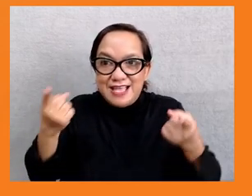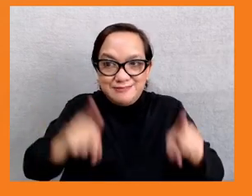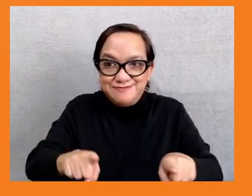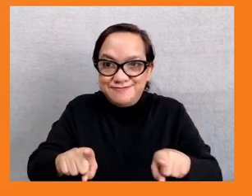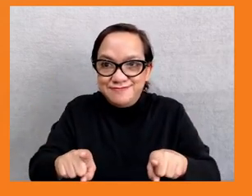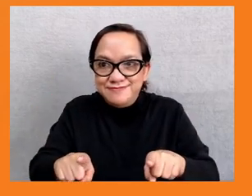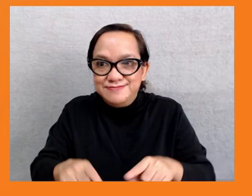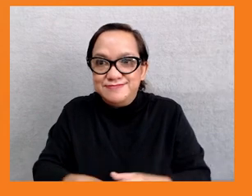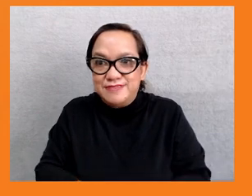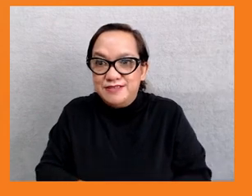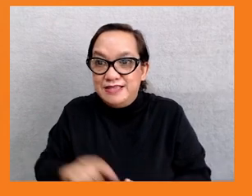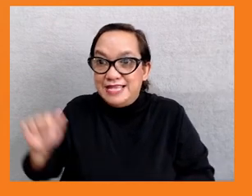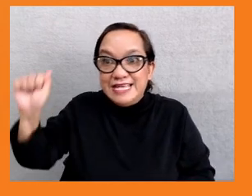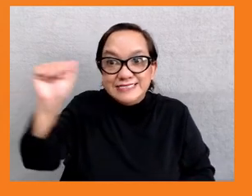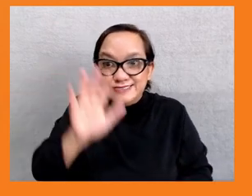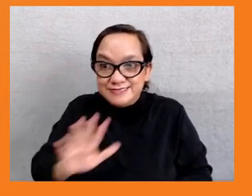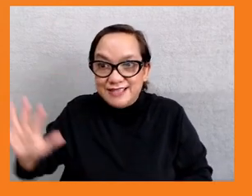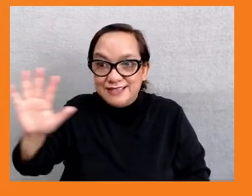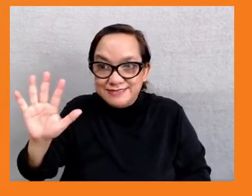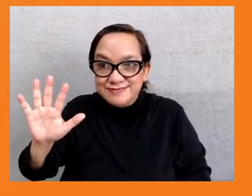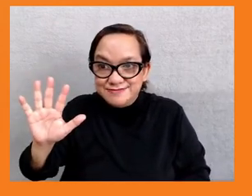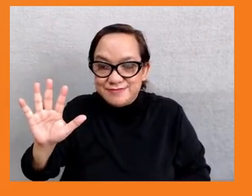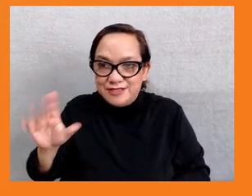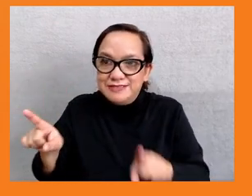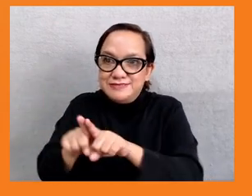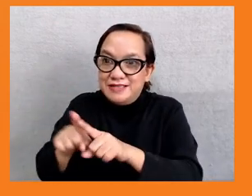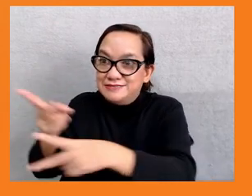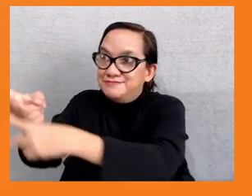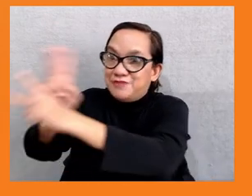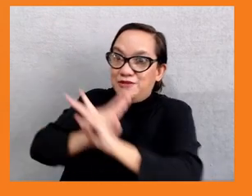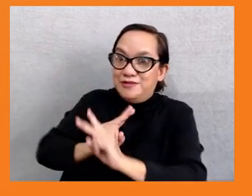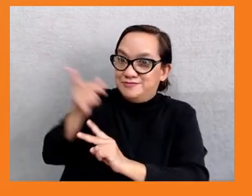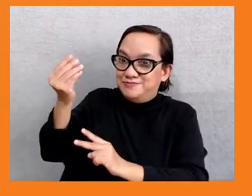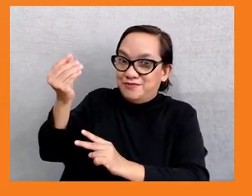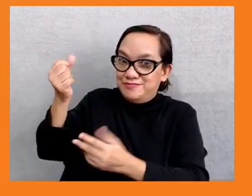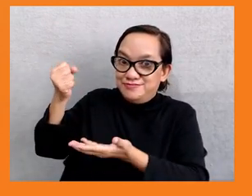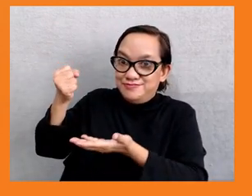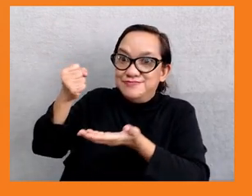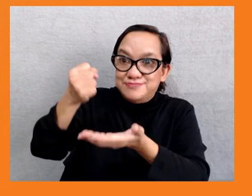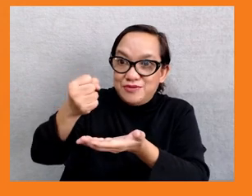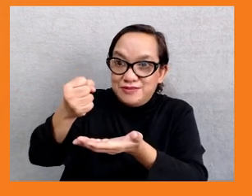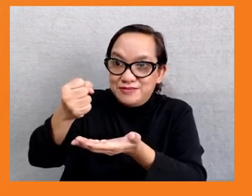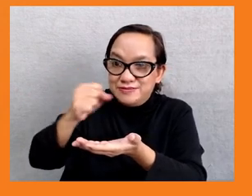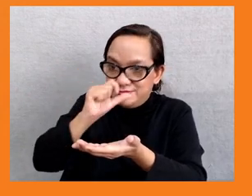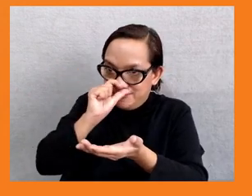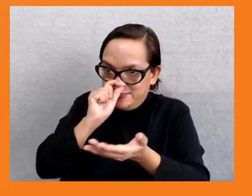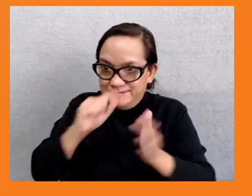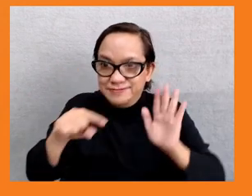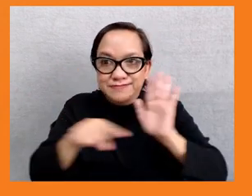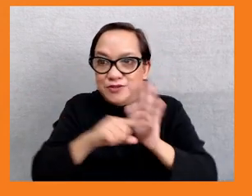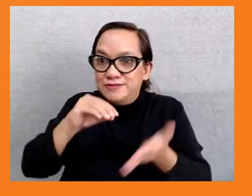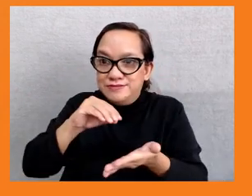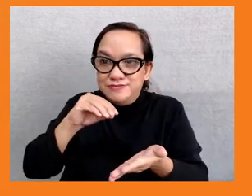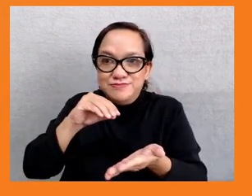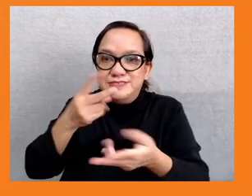borrowing from international capital markets and getting into a negative debt cycle, which which is seen at the moment. What strikes me about